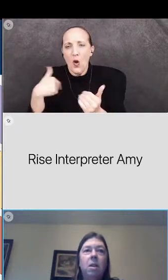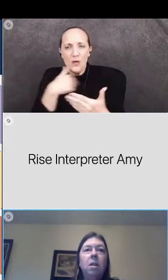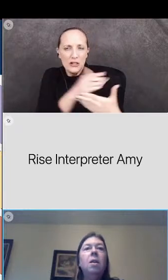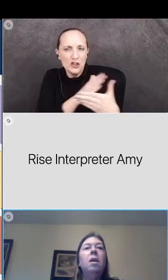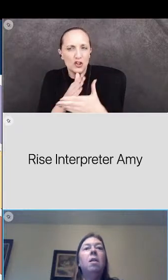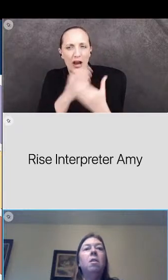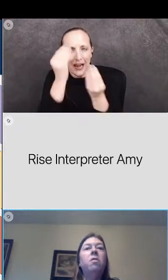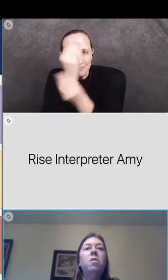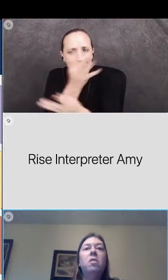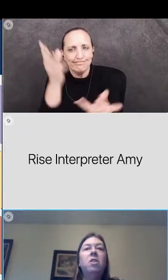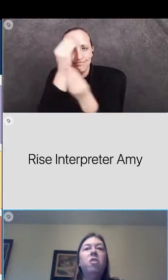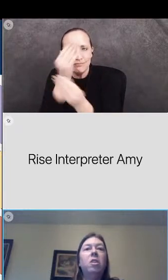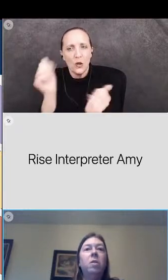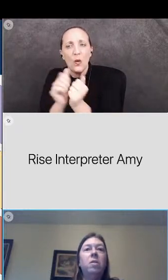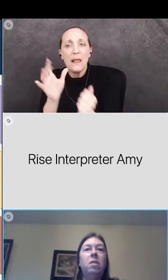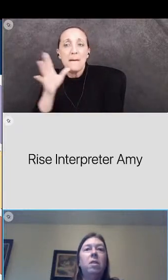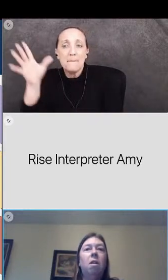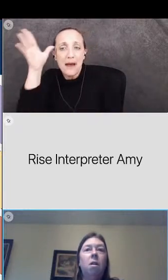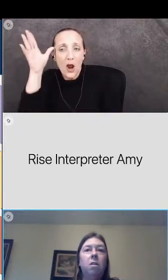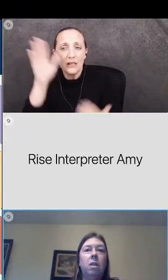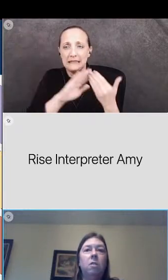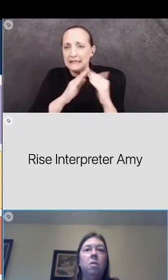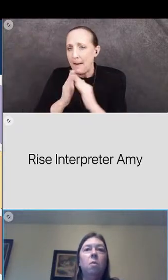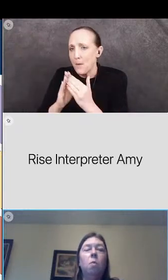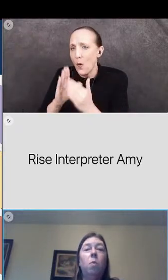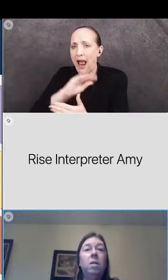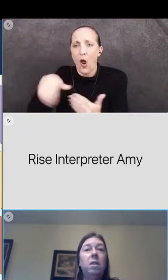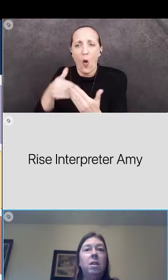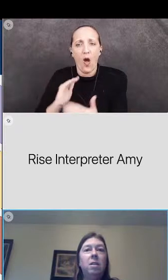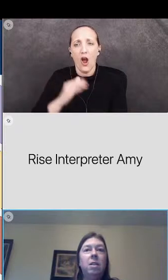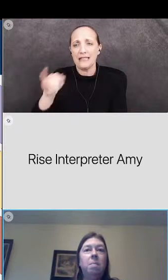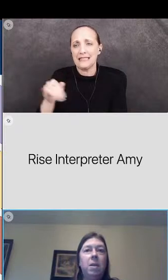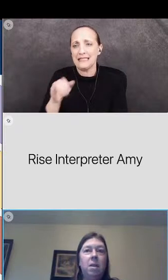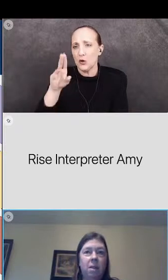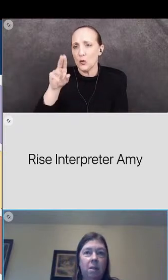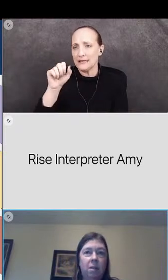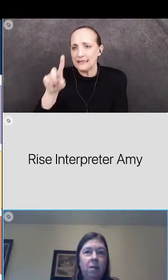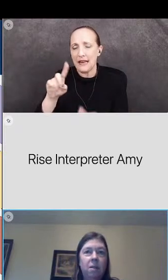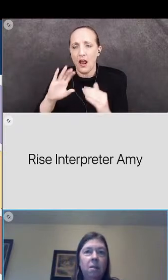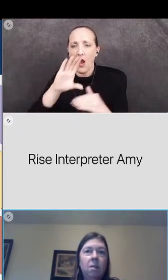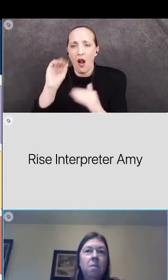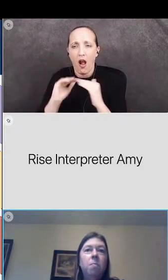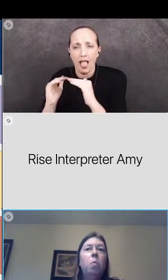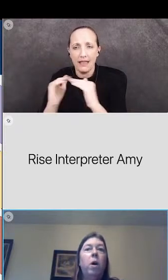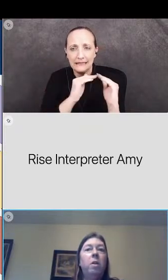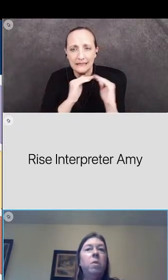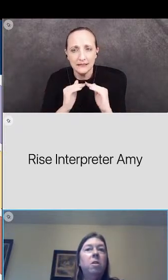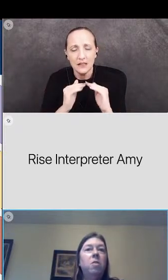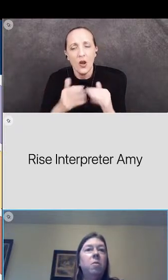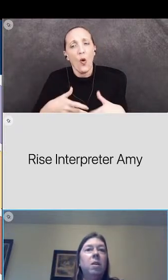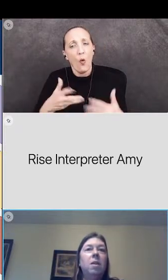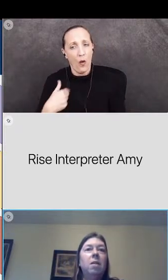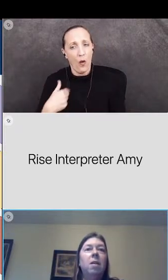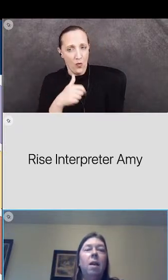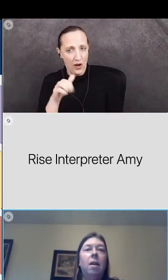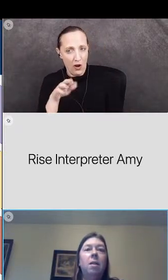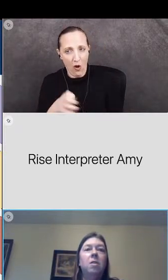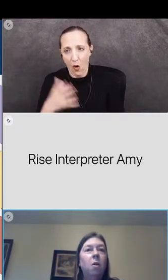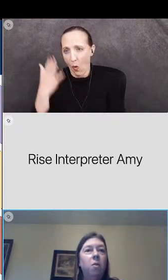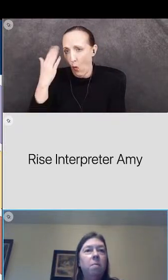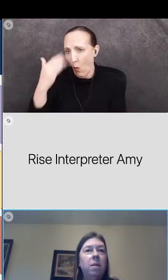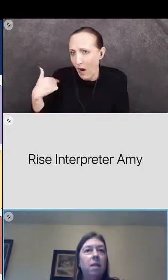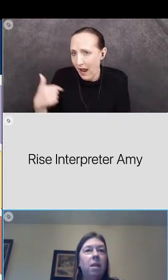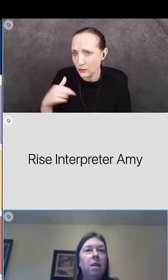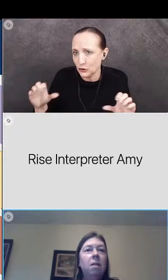community and all of our cjusd colleagues what dsdp is why we are doing it